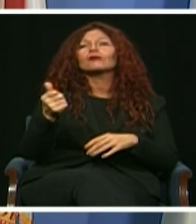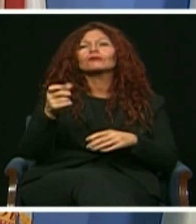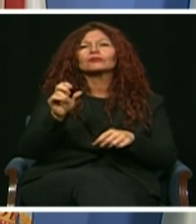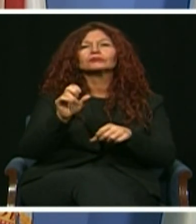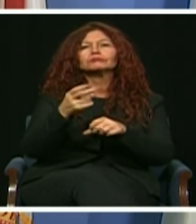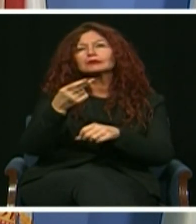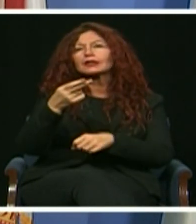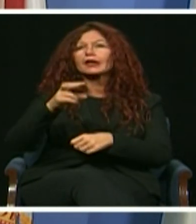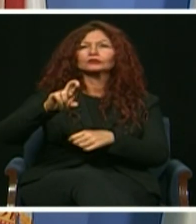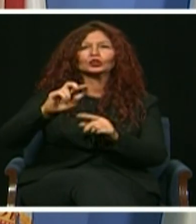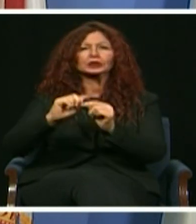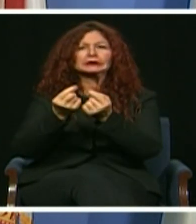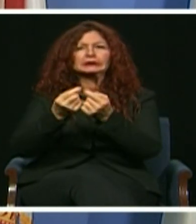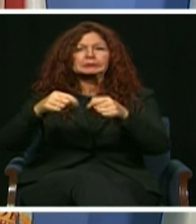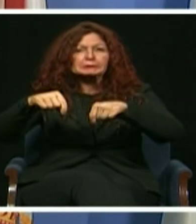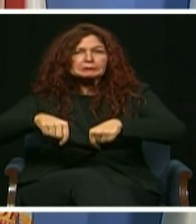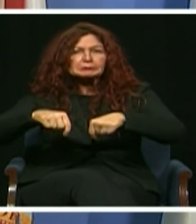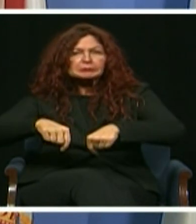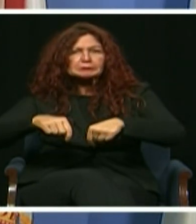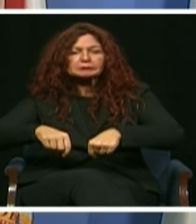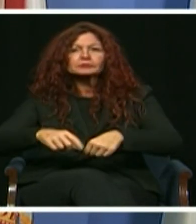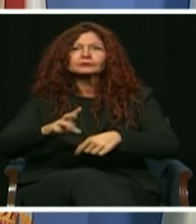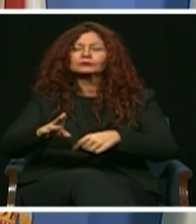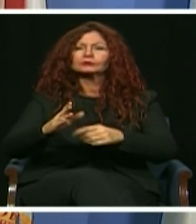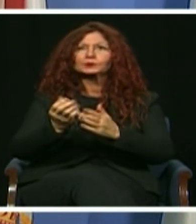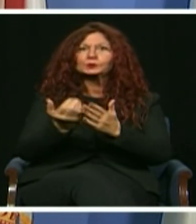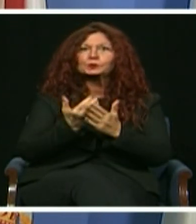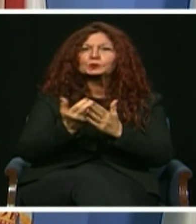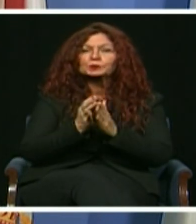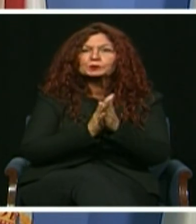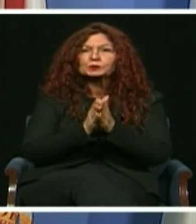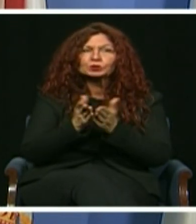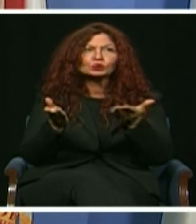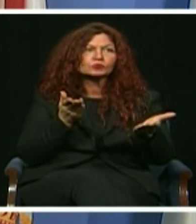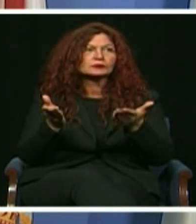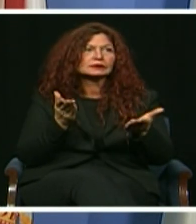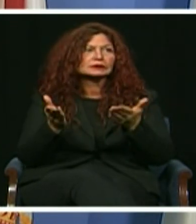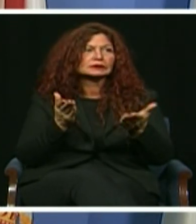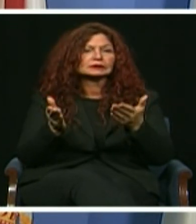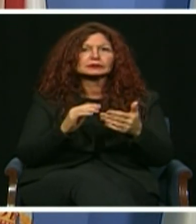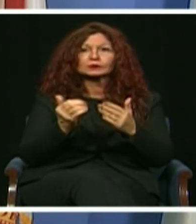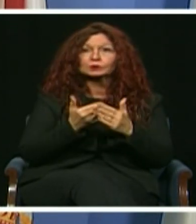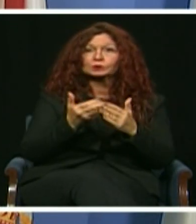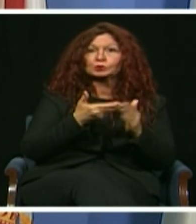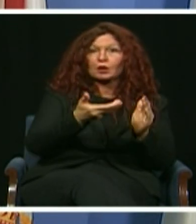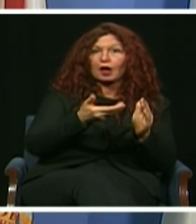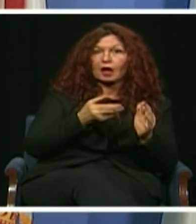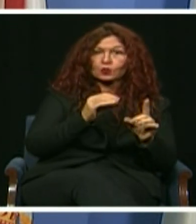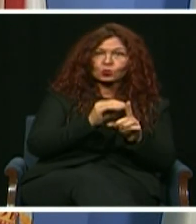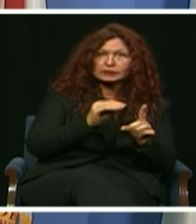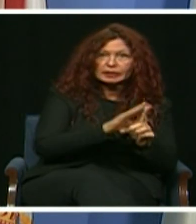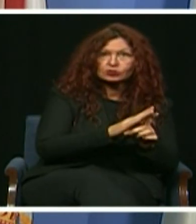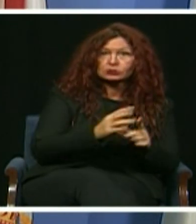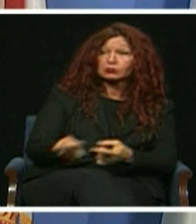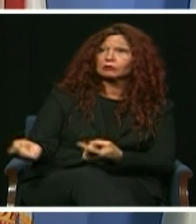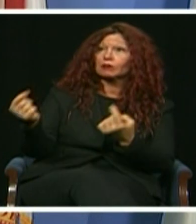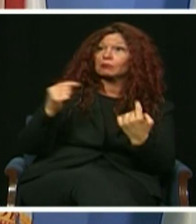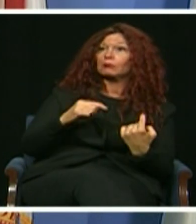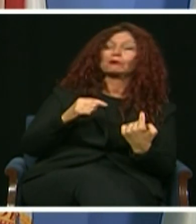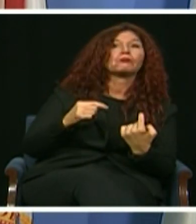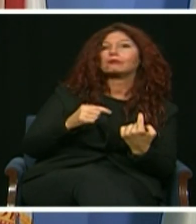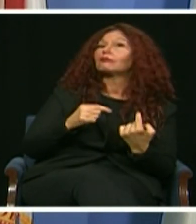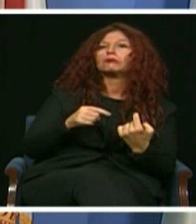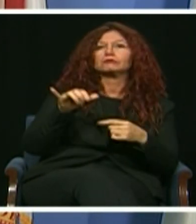resources team, we developed all new virtual services for our county employees from new hire orientation to wellness-on-the-go